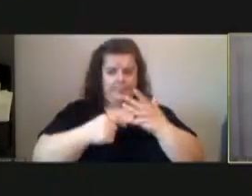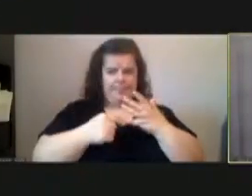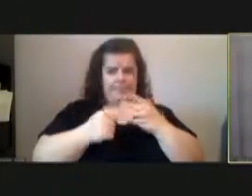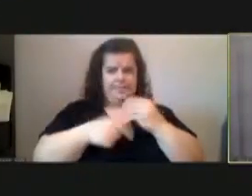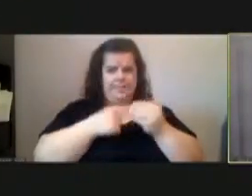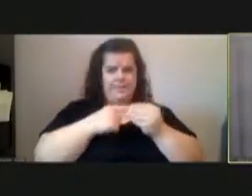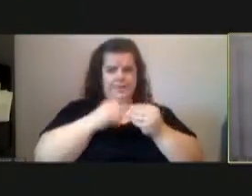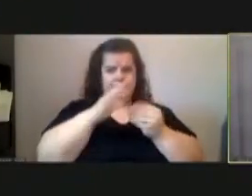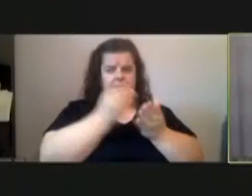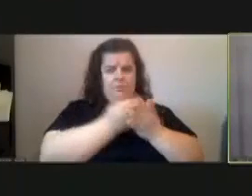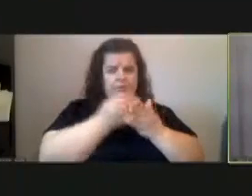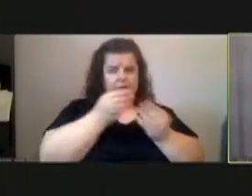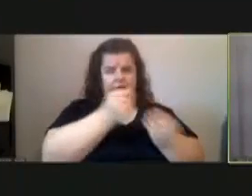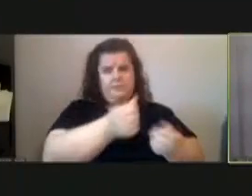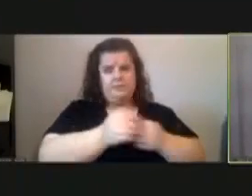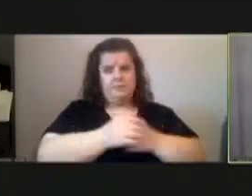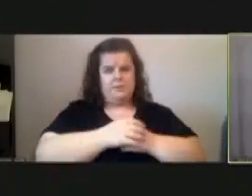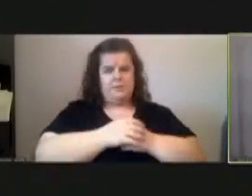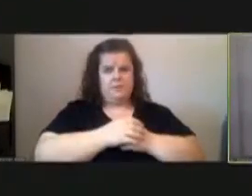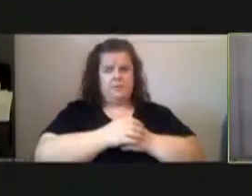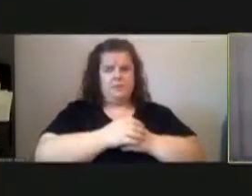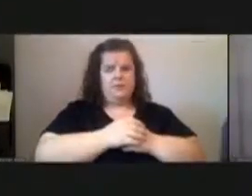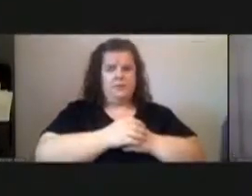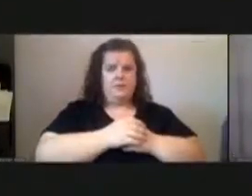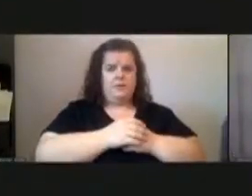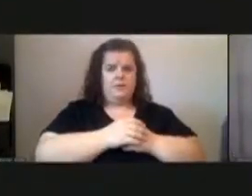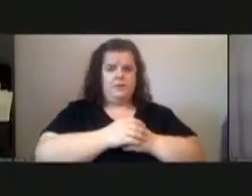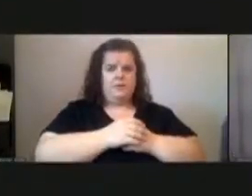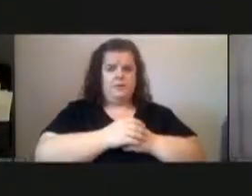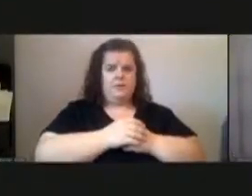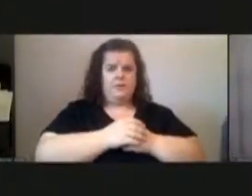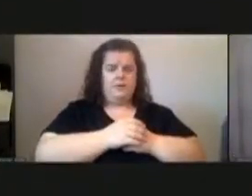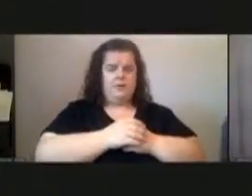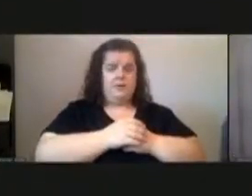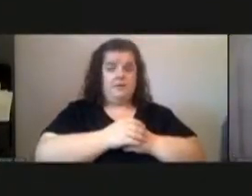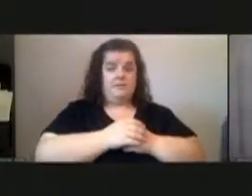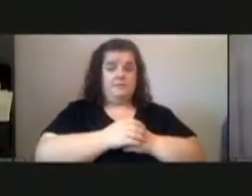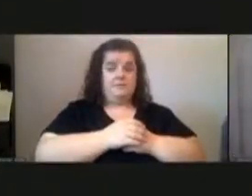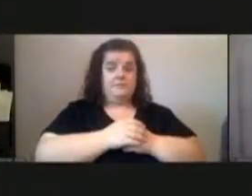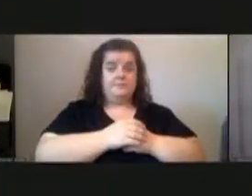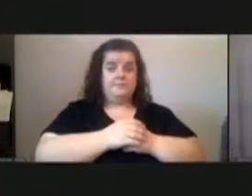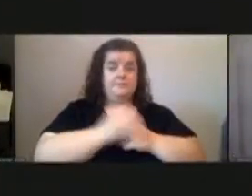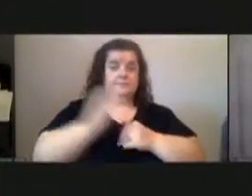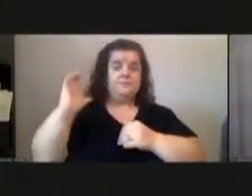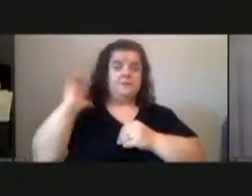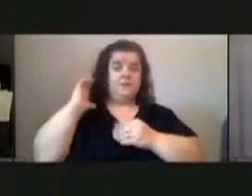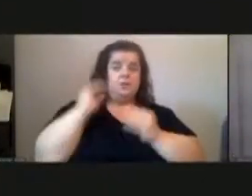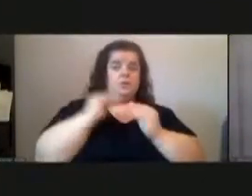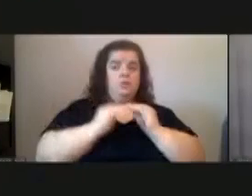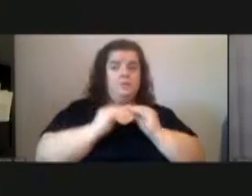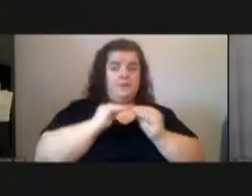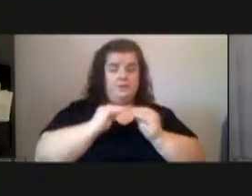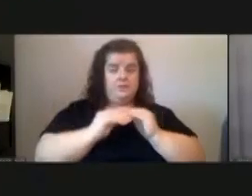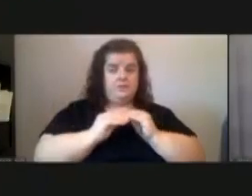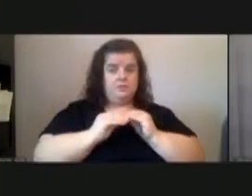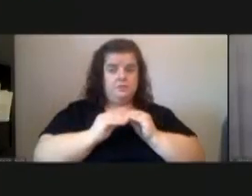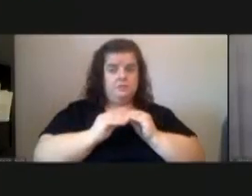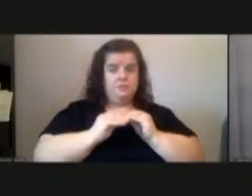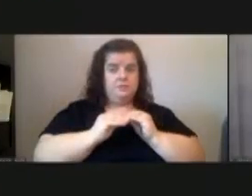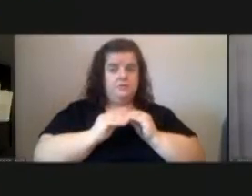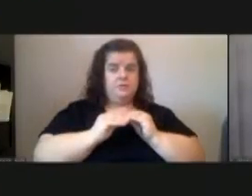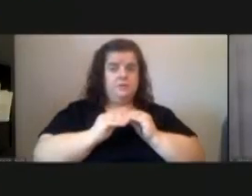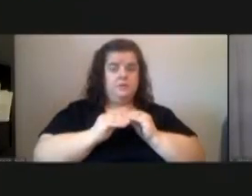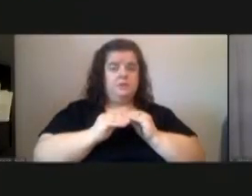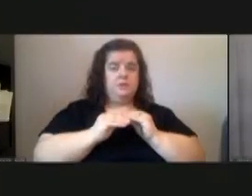expenditures uh certainly um the capital repairs were for some